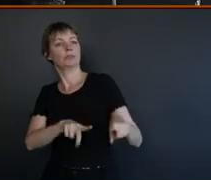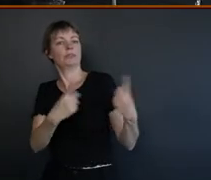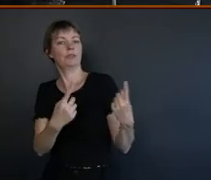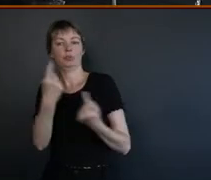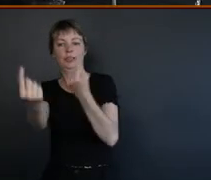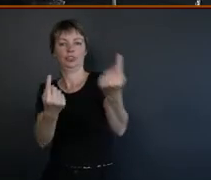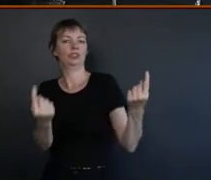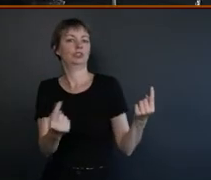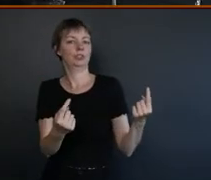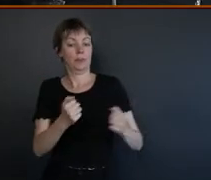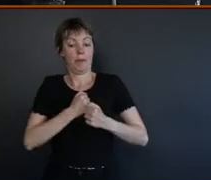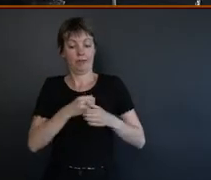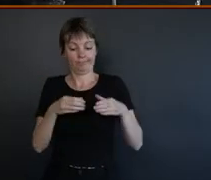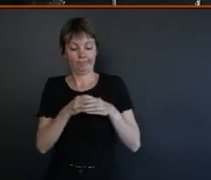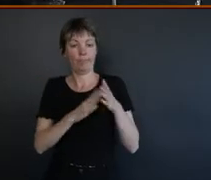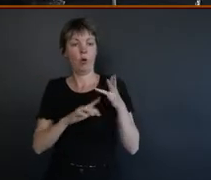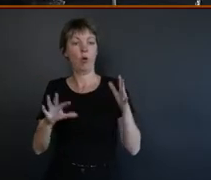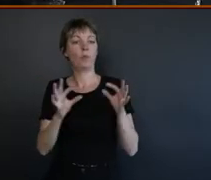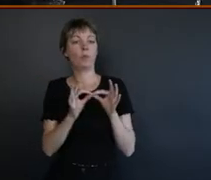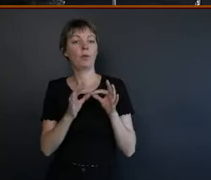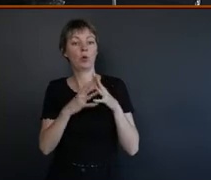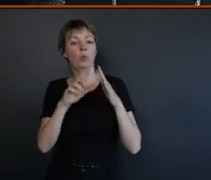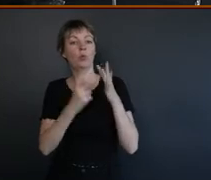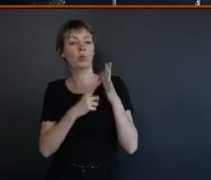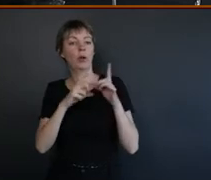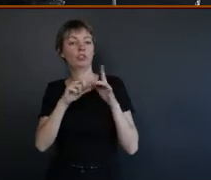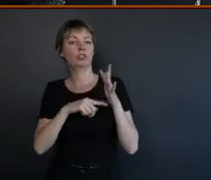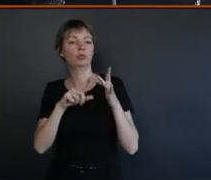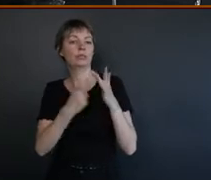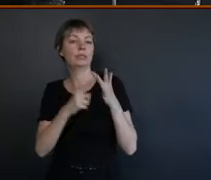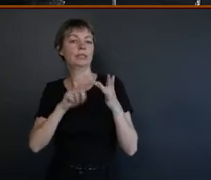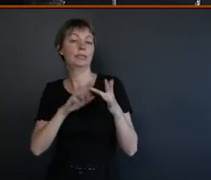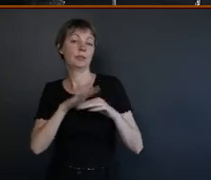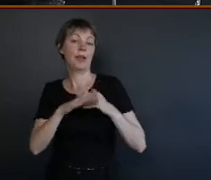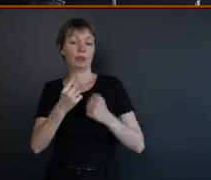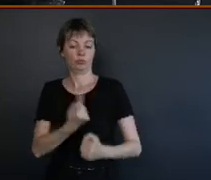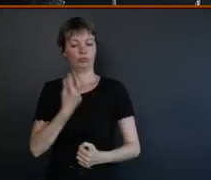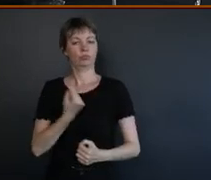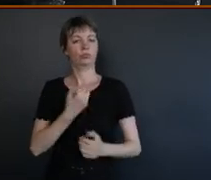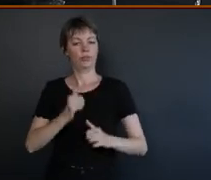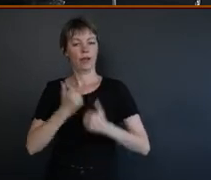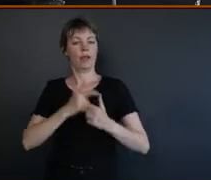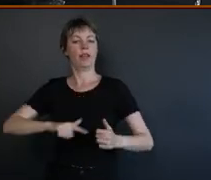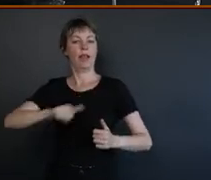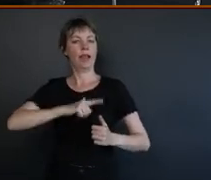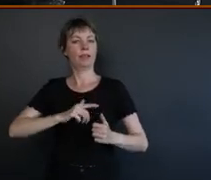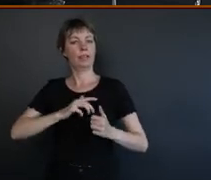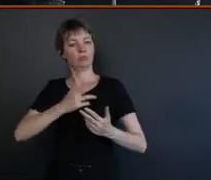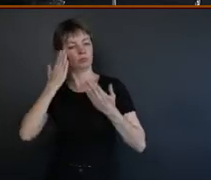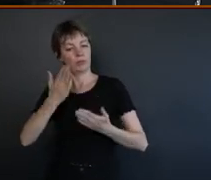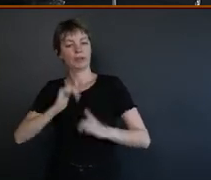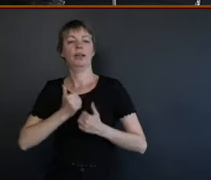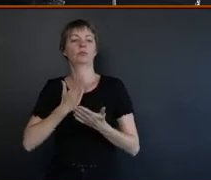You know, for my mob, the Wiradjuri, it's about land back. It's about autonomy and it's about respecting our rights as sovereign peoples.